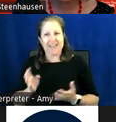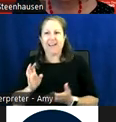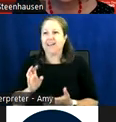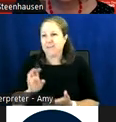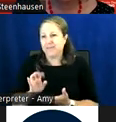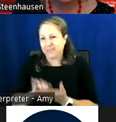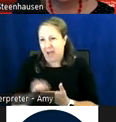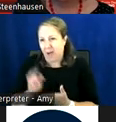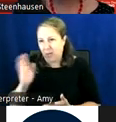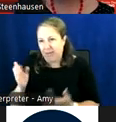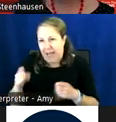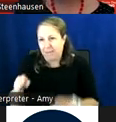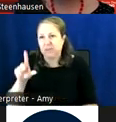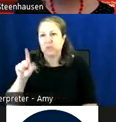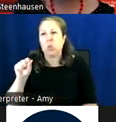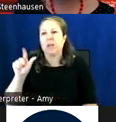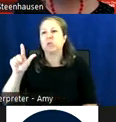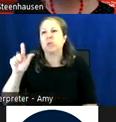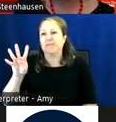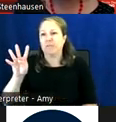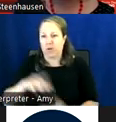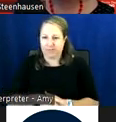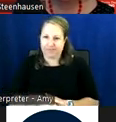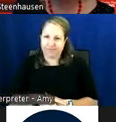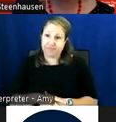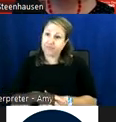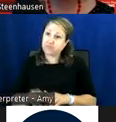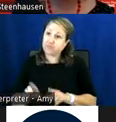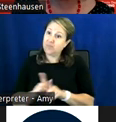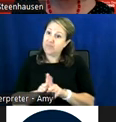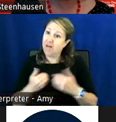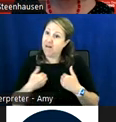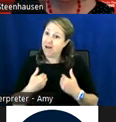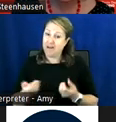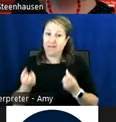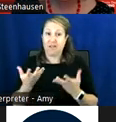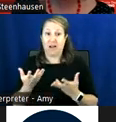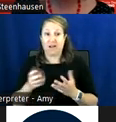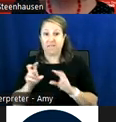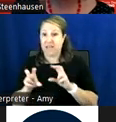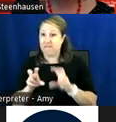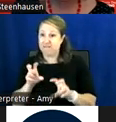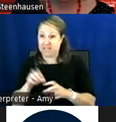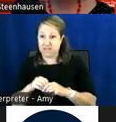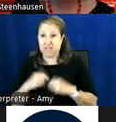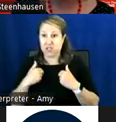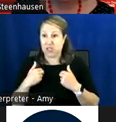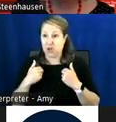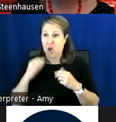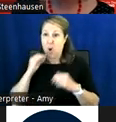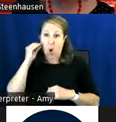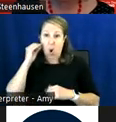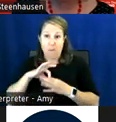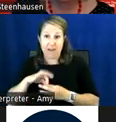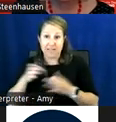2024 we also have a number of investments in home and community-based services um our our colleagues at the